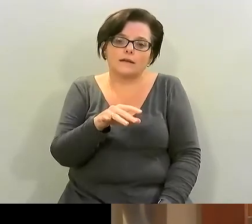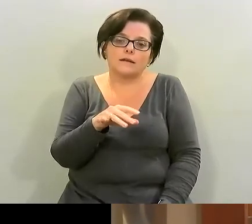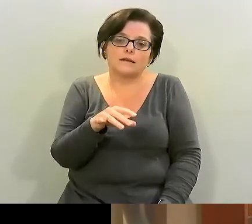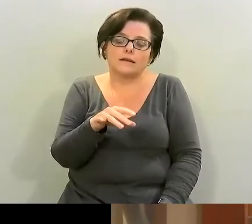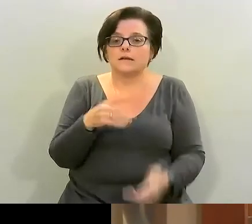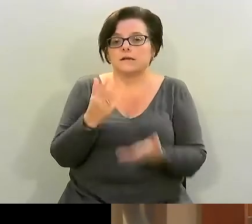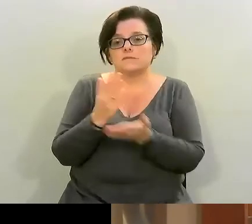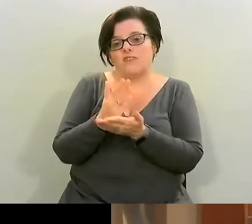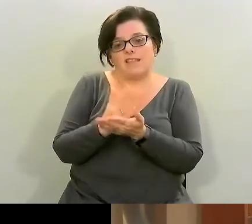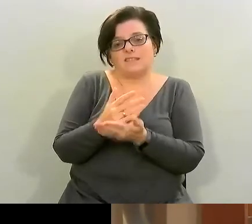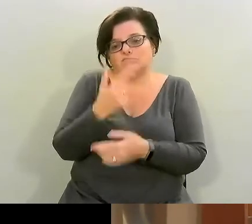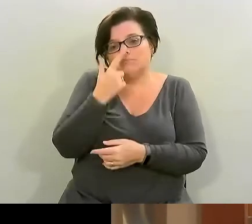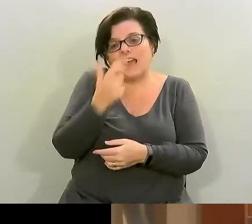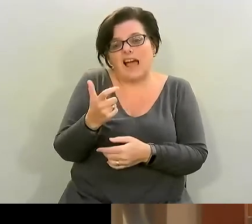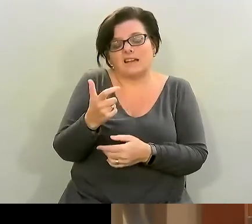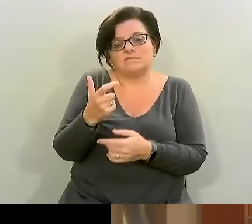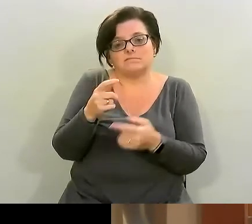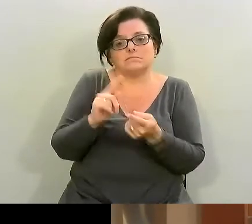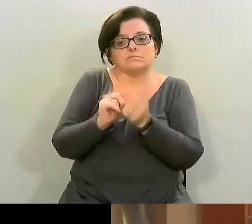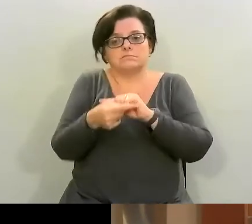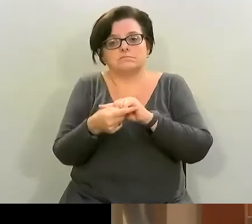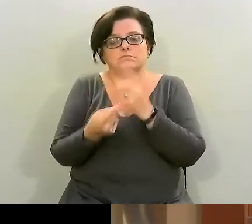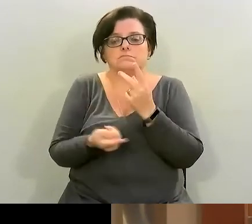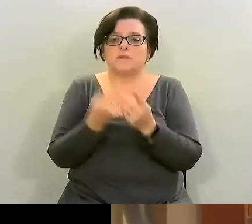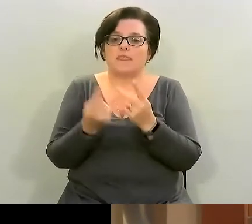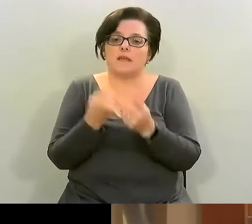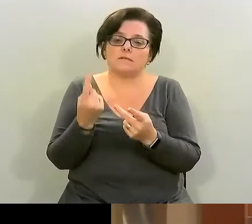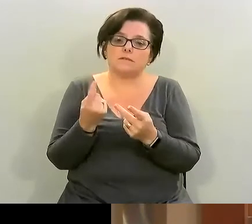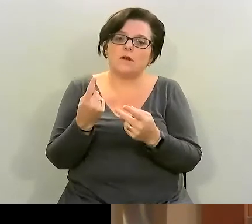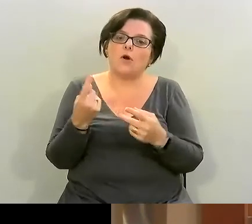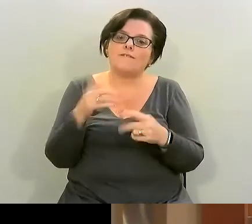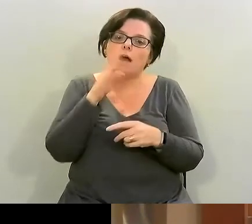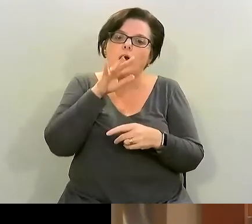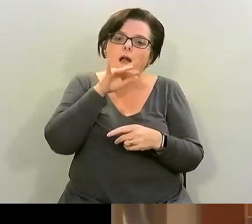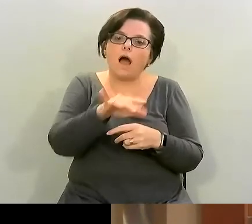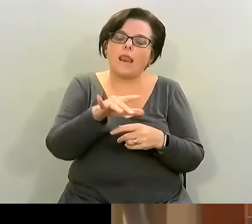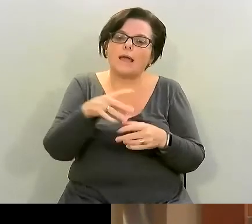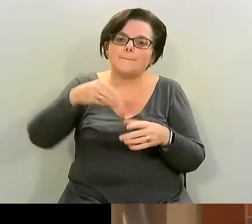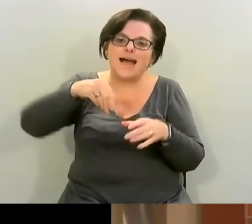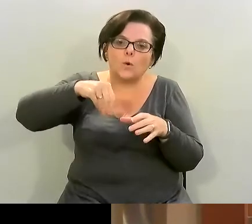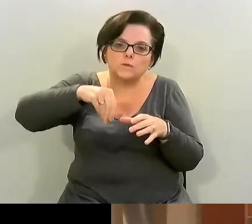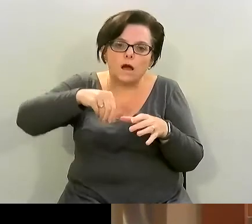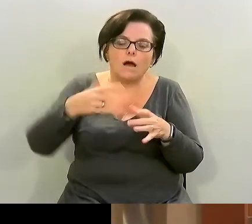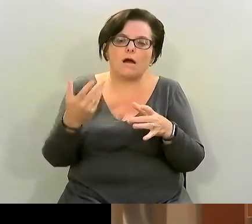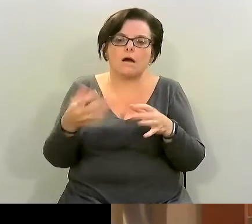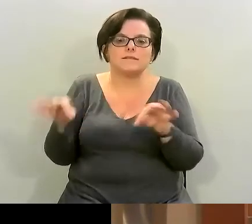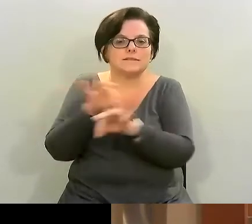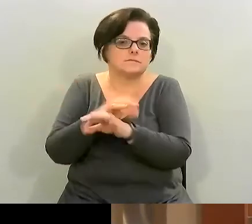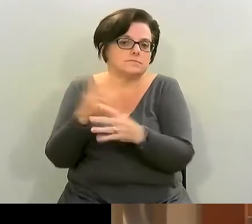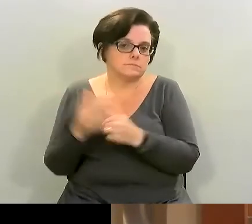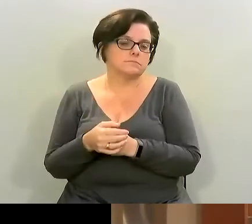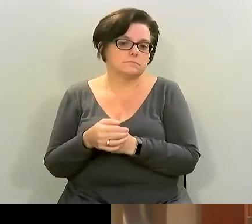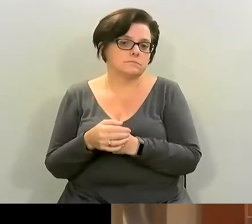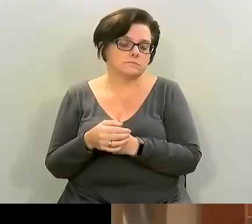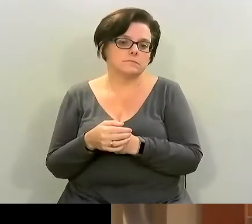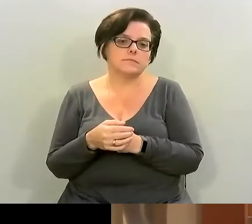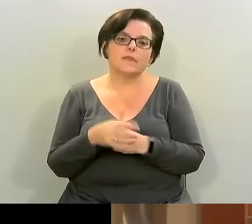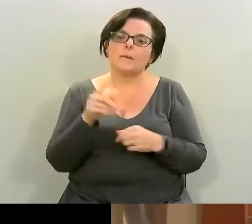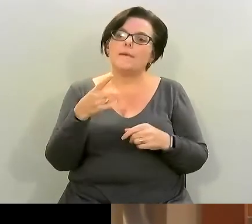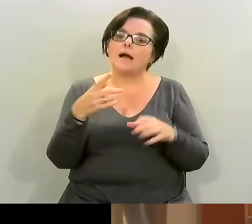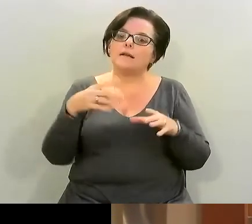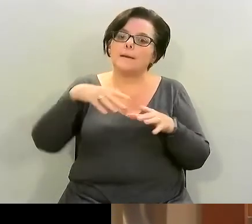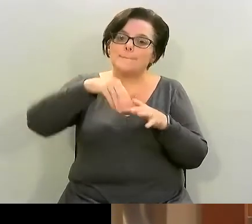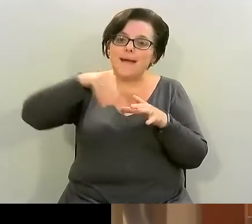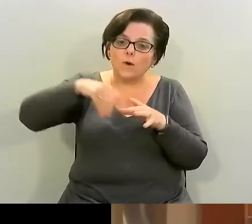cooked you can always use an alternative of just pure garlic powder and you can do that and you just need to use slightly less because